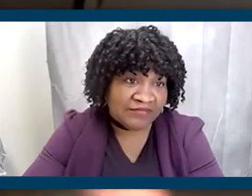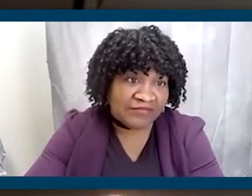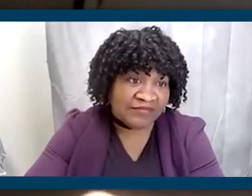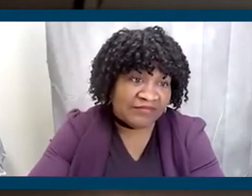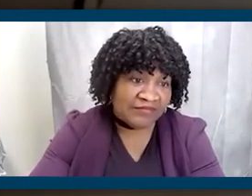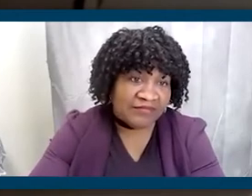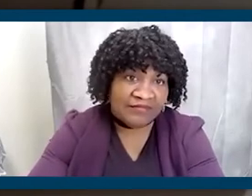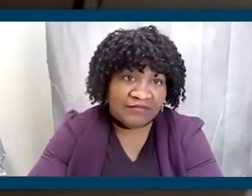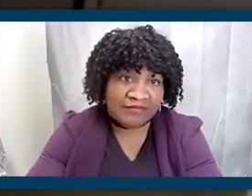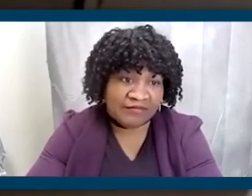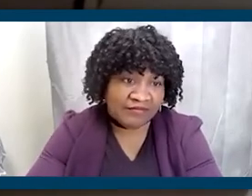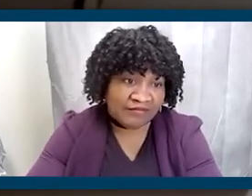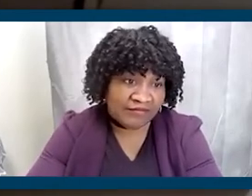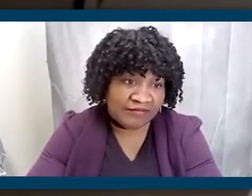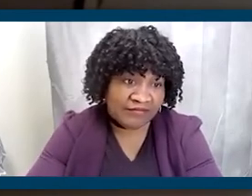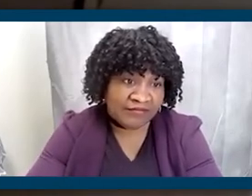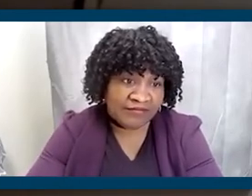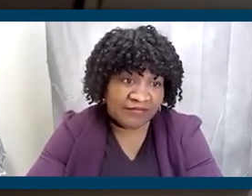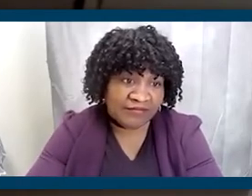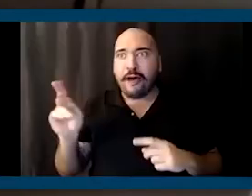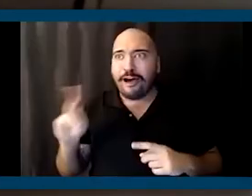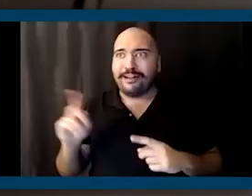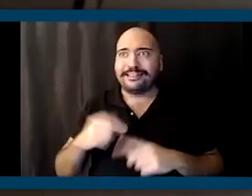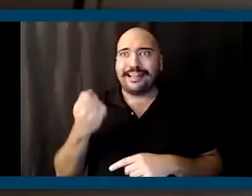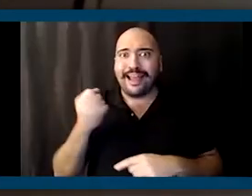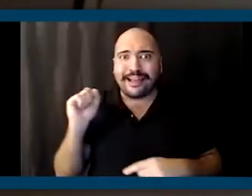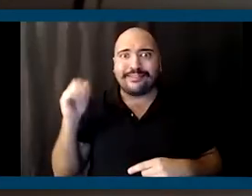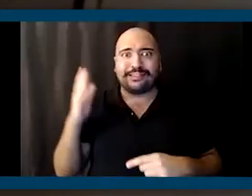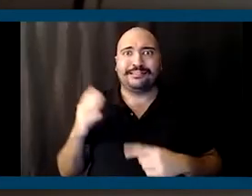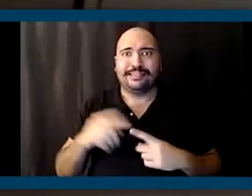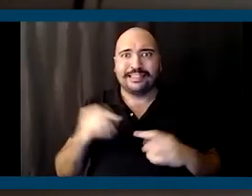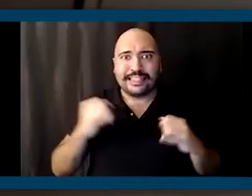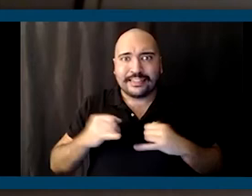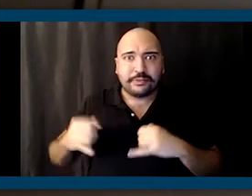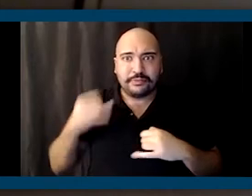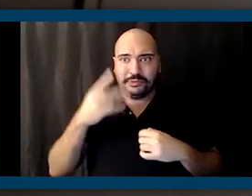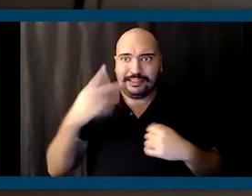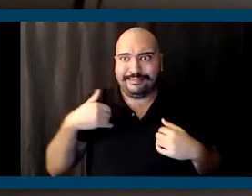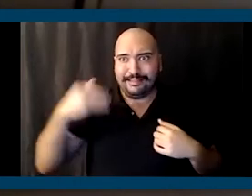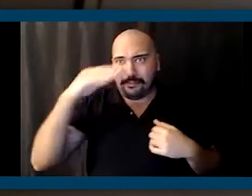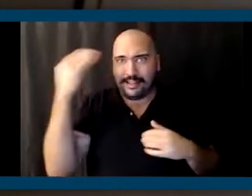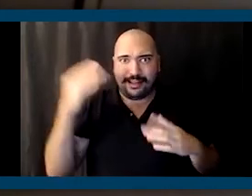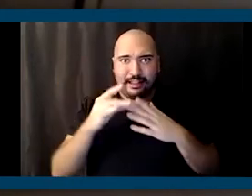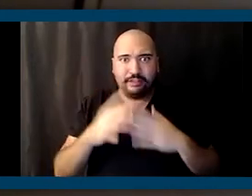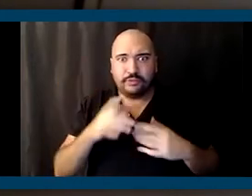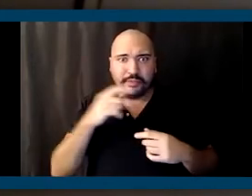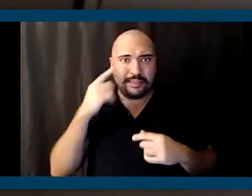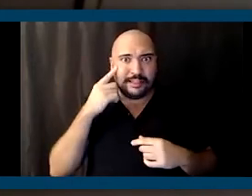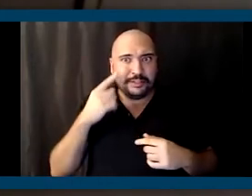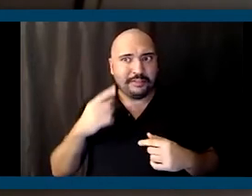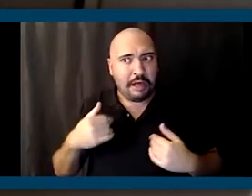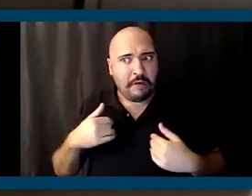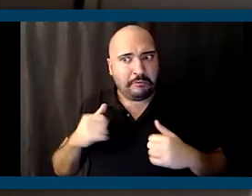that we as a party, you as activists, you as individuals, if you see black, young black leaders who you think are promising,